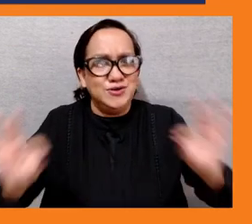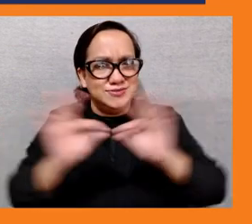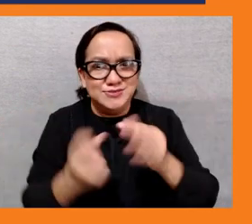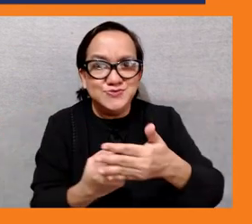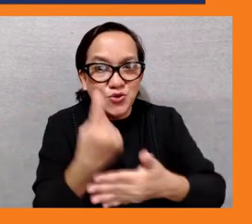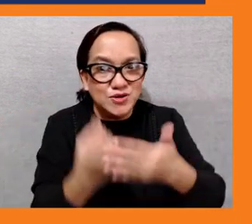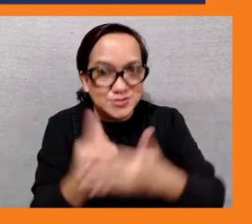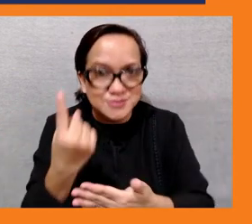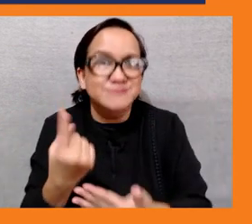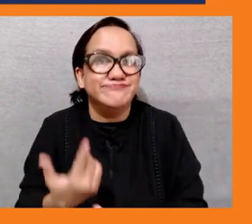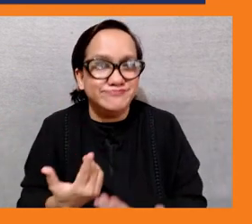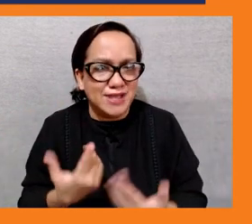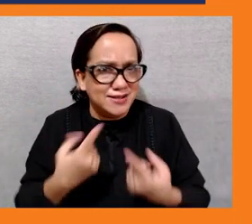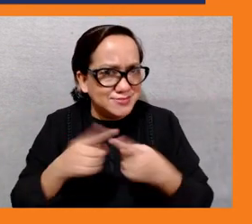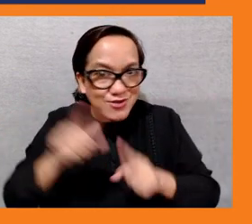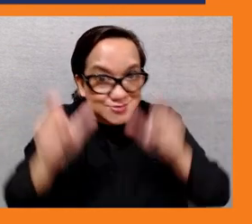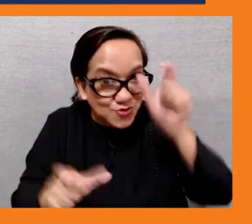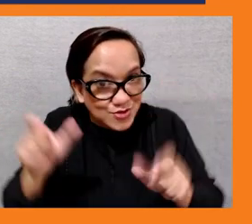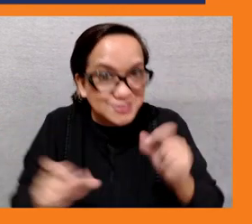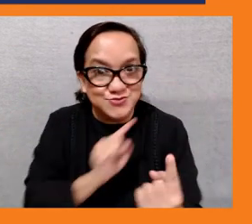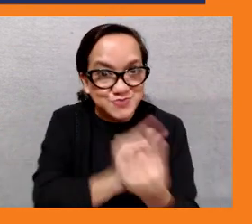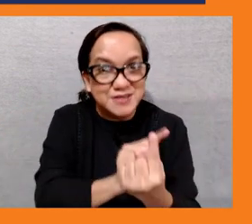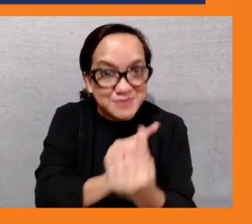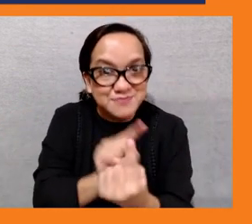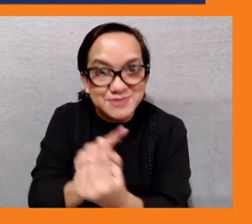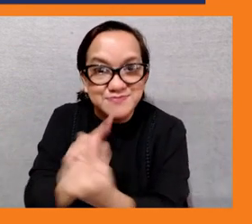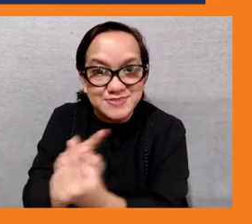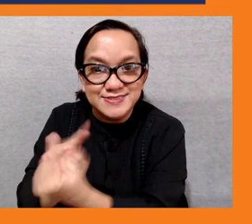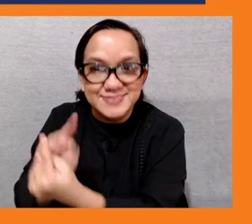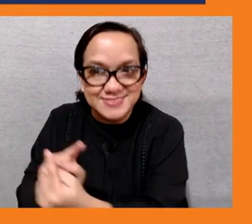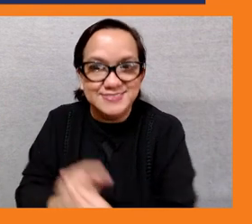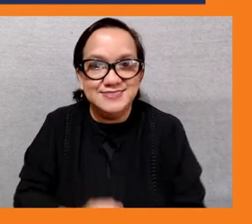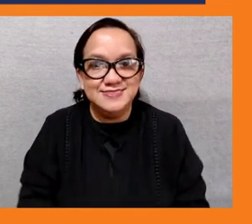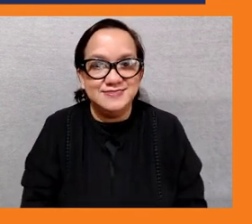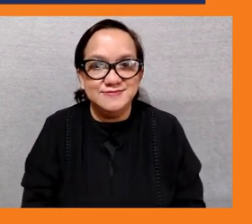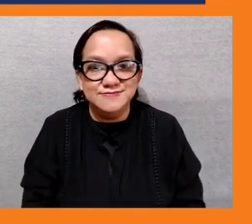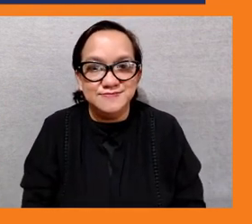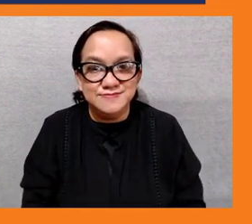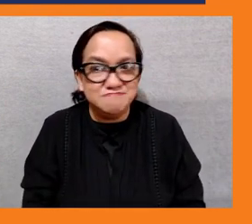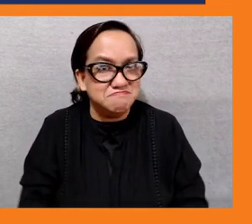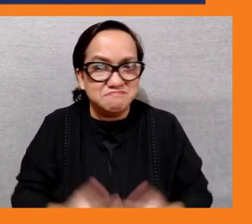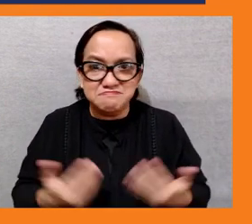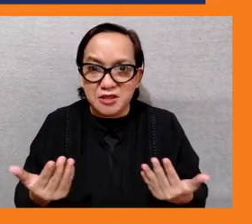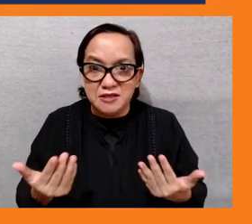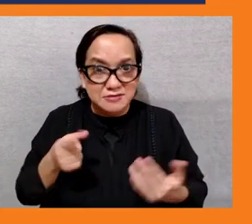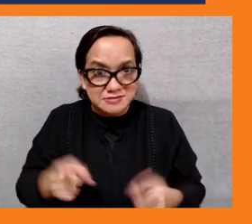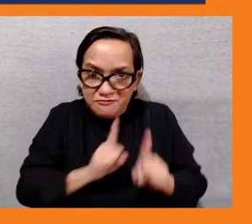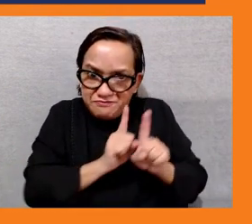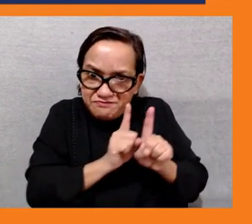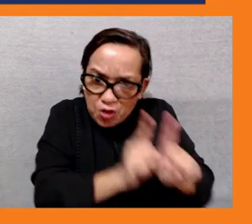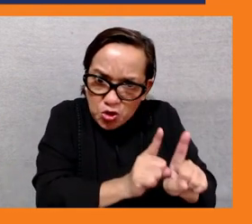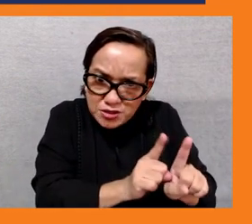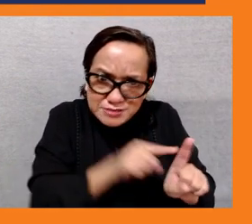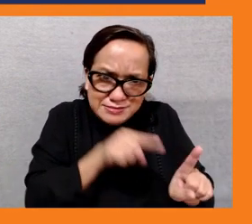also to implement this curriculum it was a it was a long process but overall